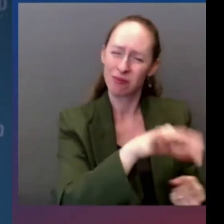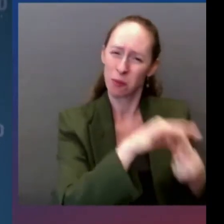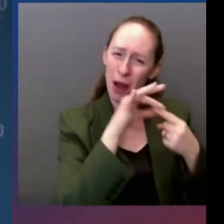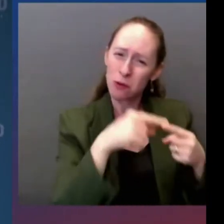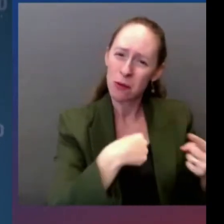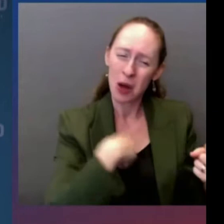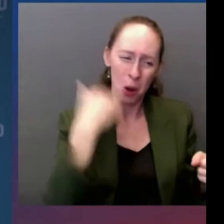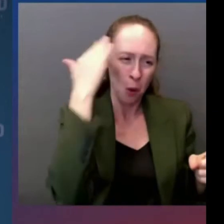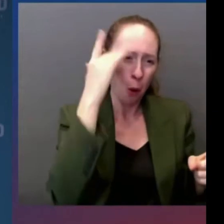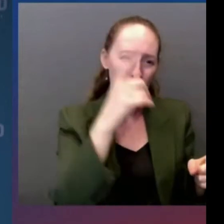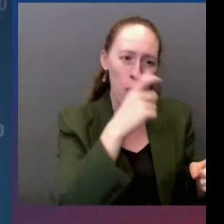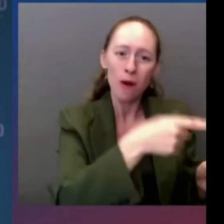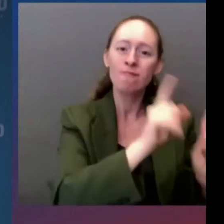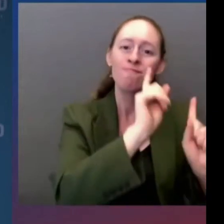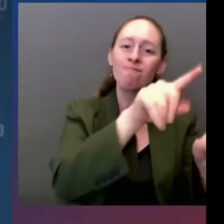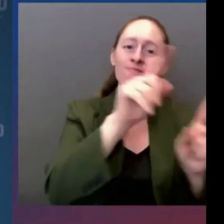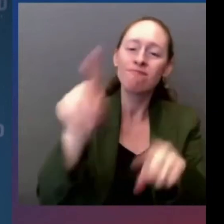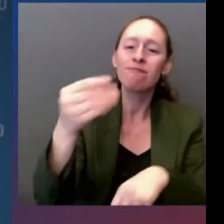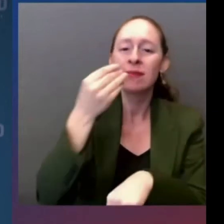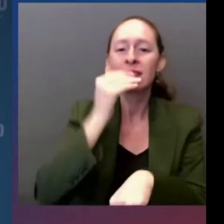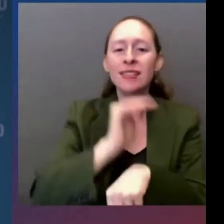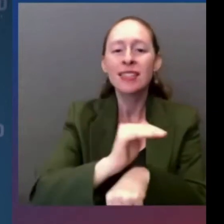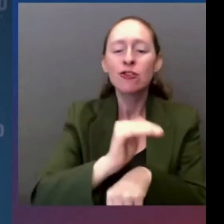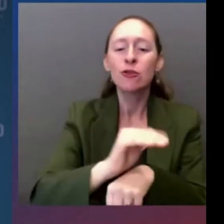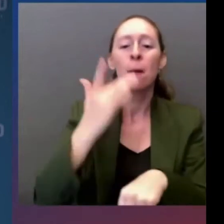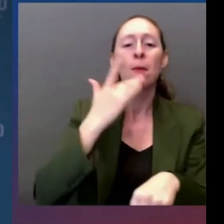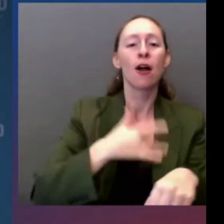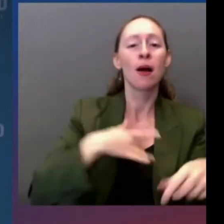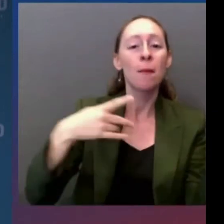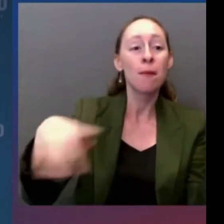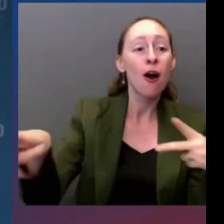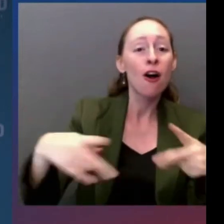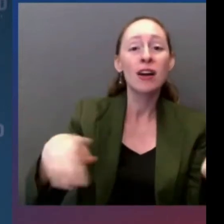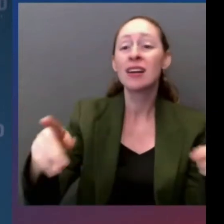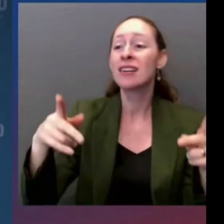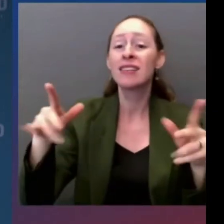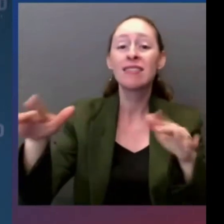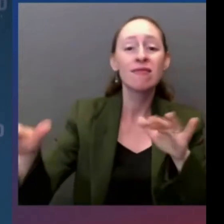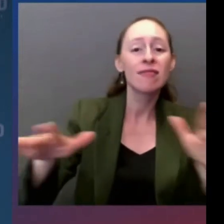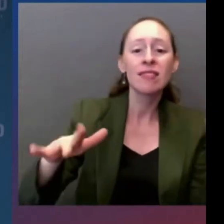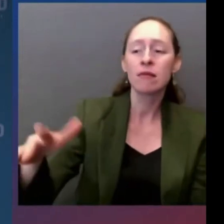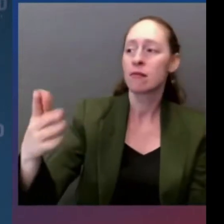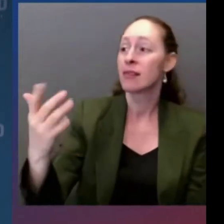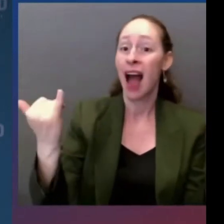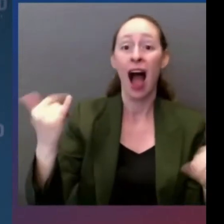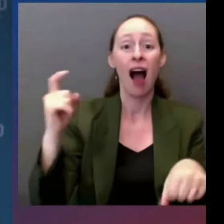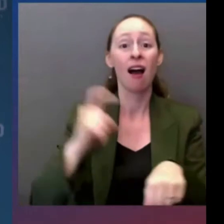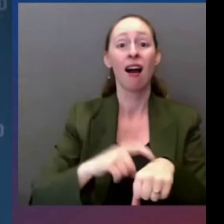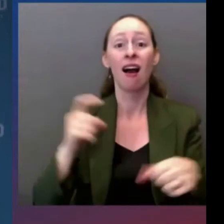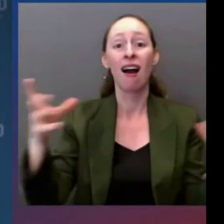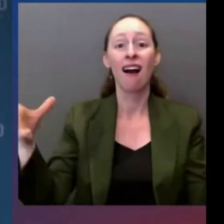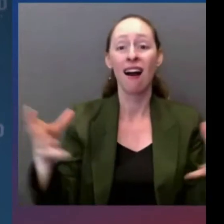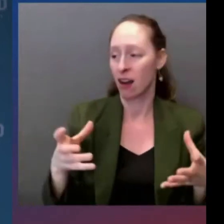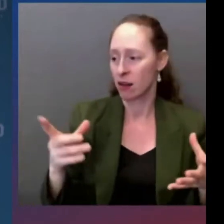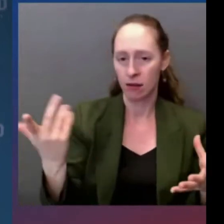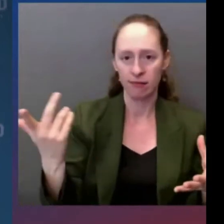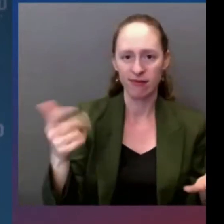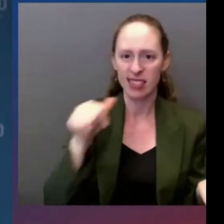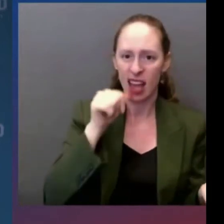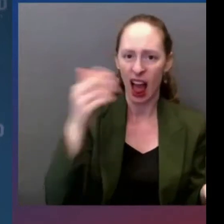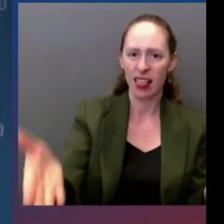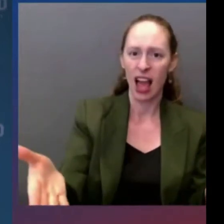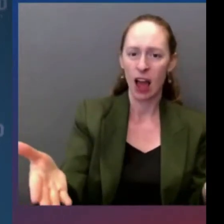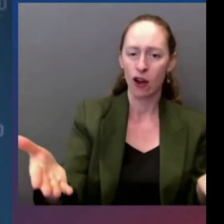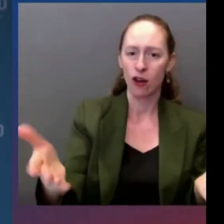cost of hate violence. Listen, rejecting extremism, combating violence, those things are not partisan issues.